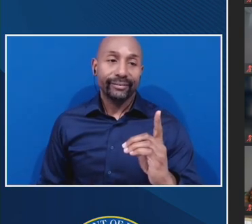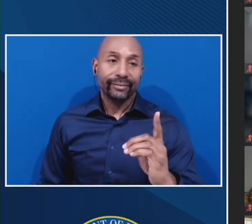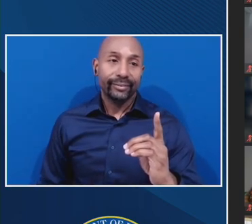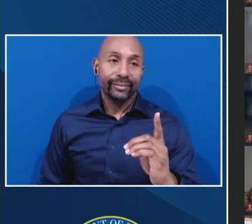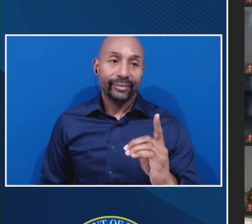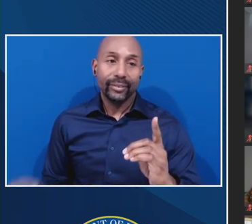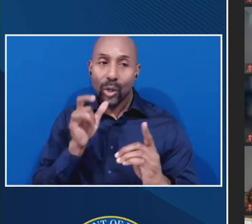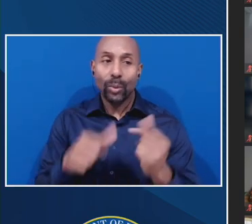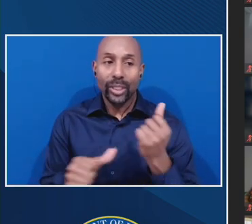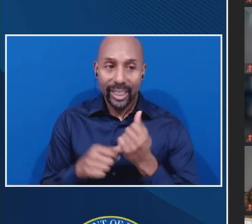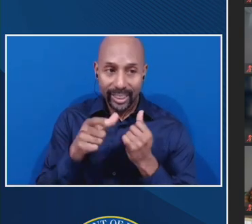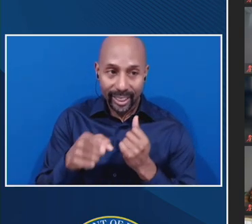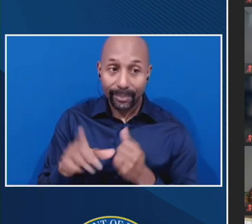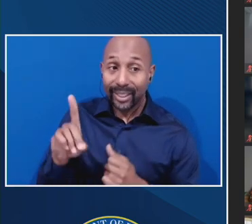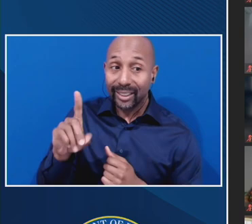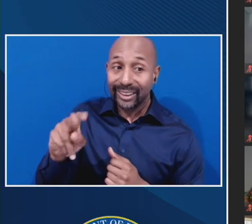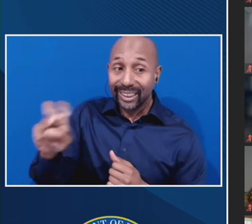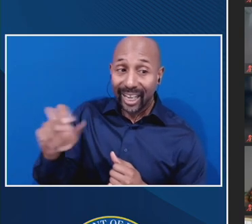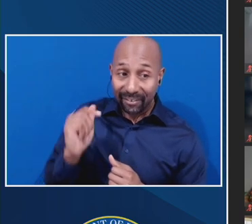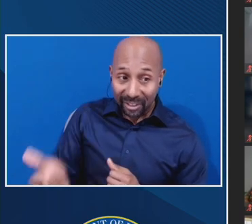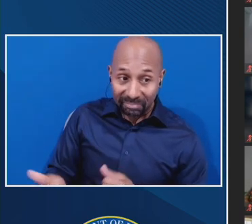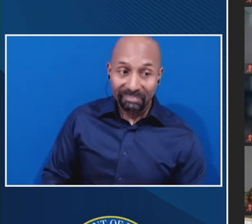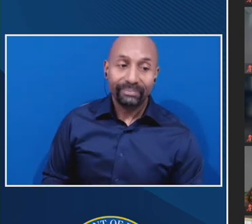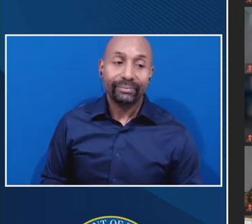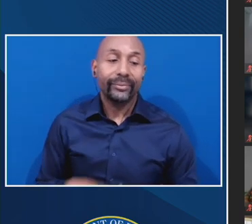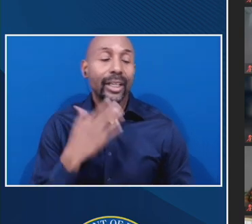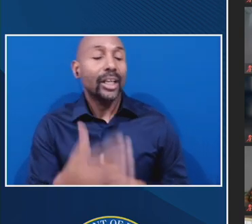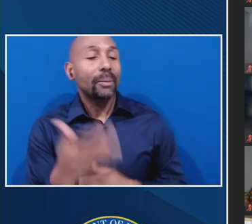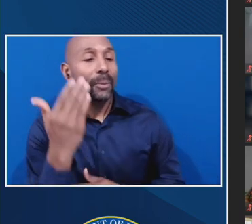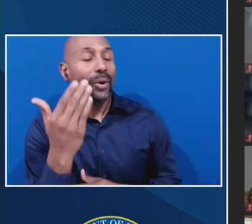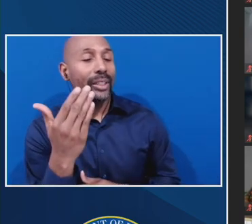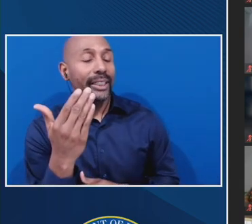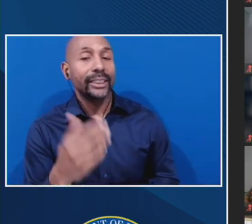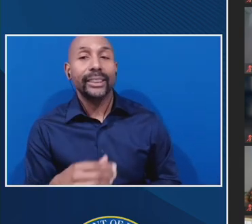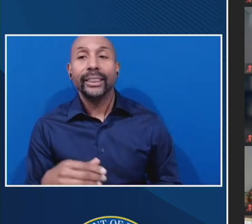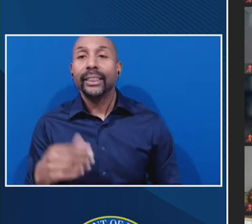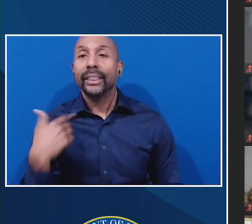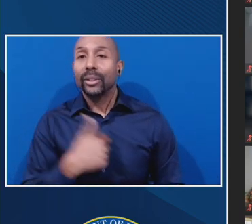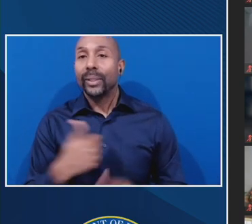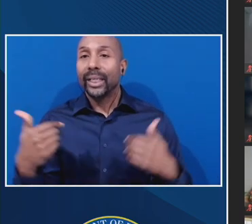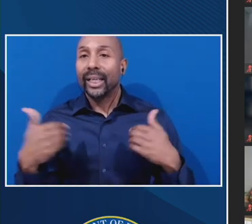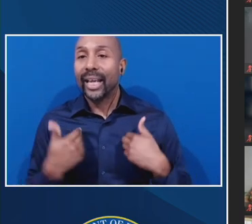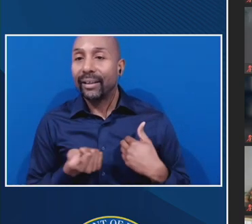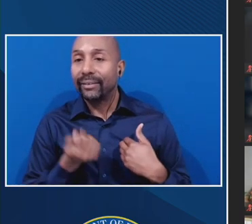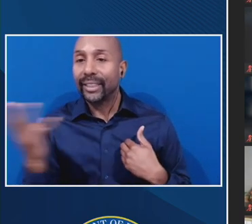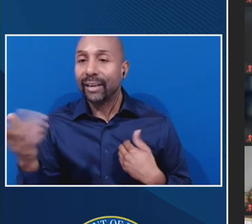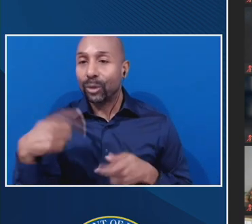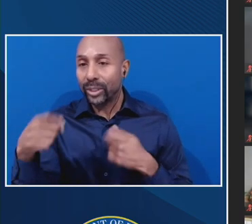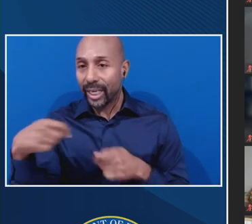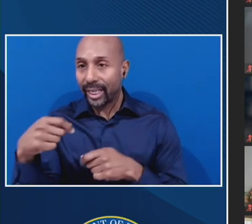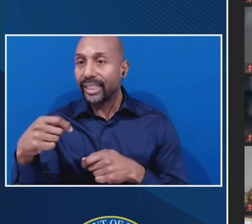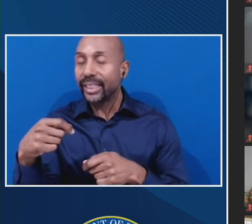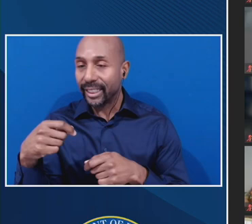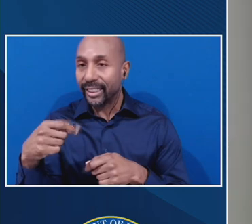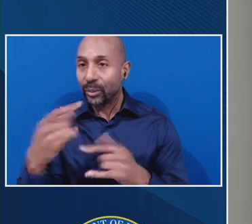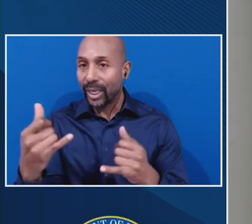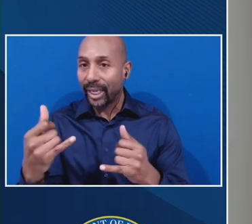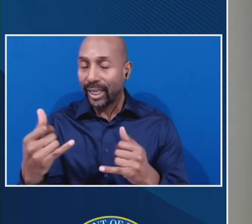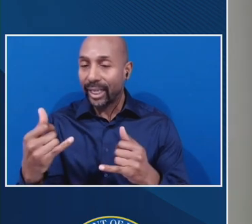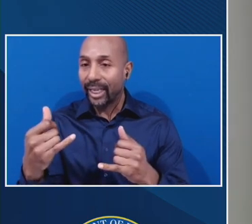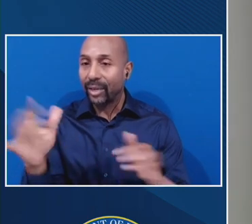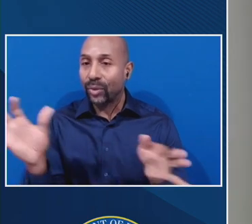assisting him. Dave? Good morning. So, we have a few changes of plans today regarding